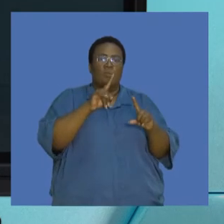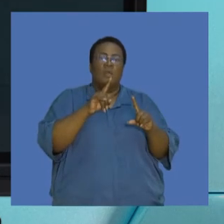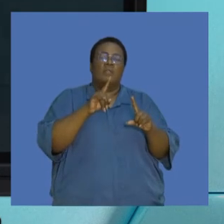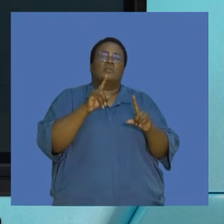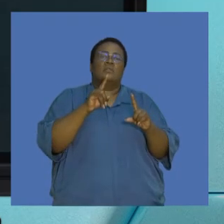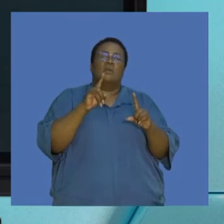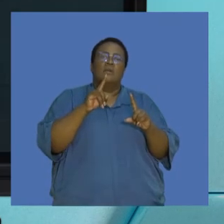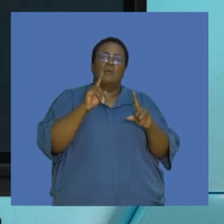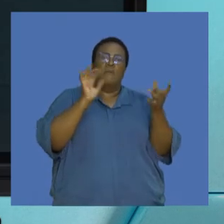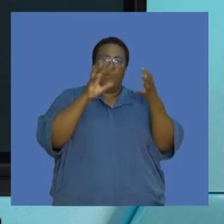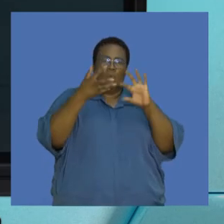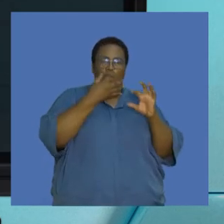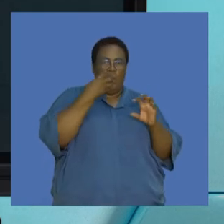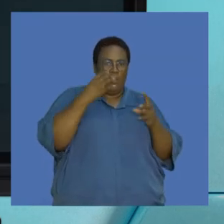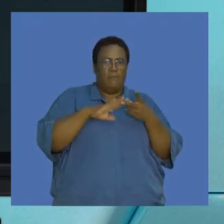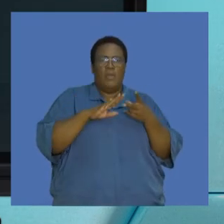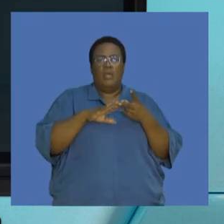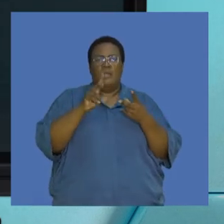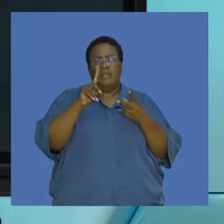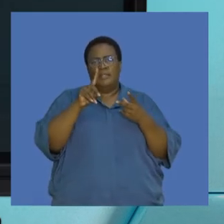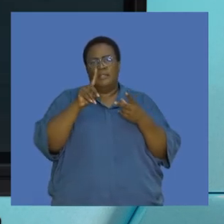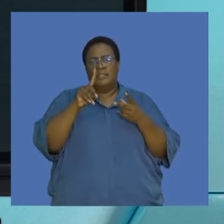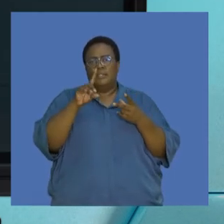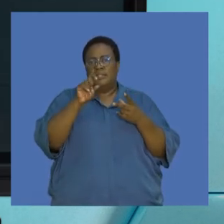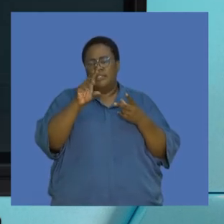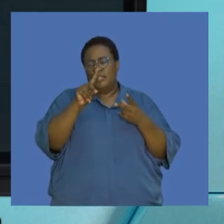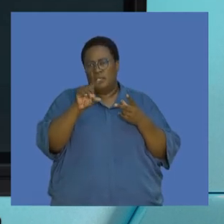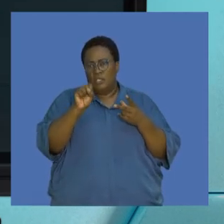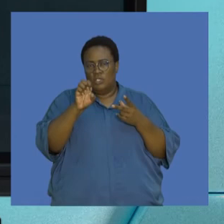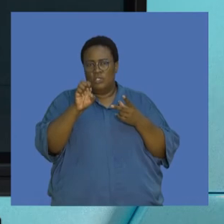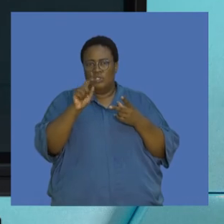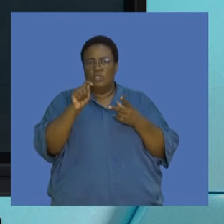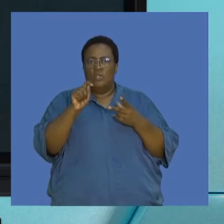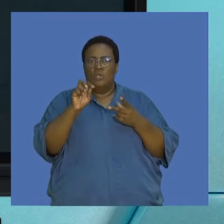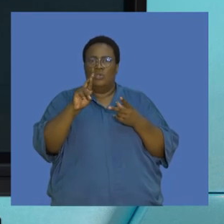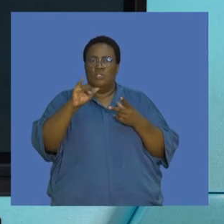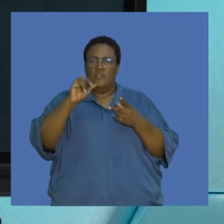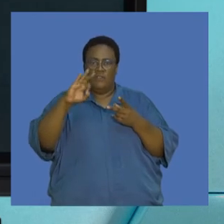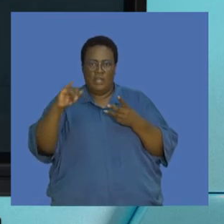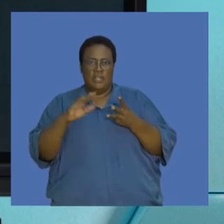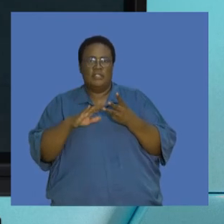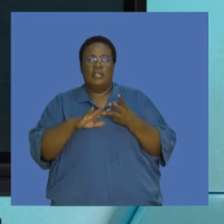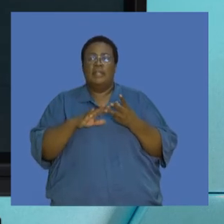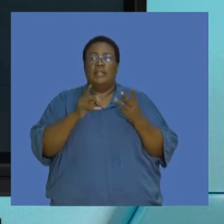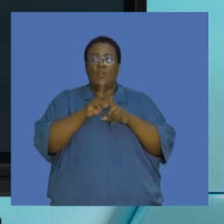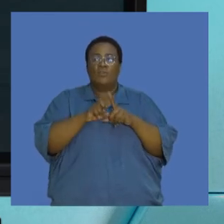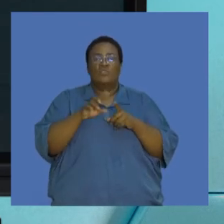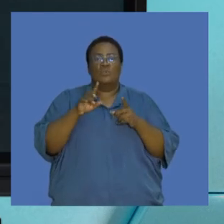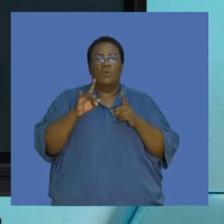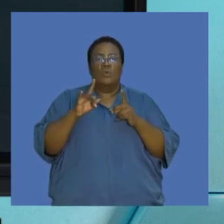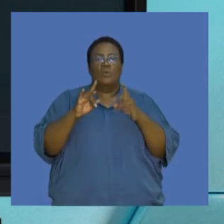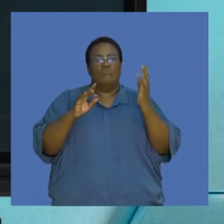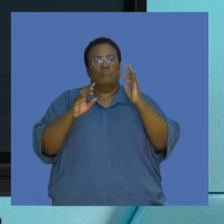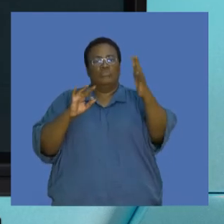global warming. We've looked at carbon footprints. We've looked at desertification. We've just kind of touched on the process of